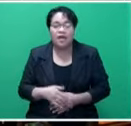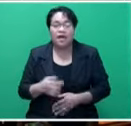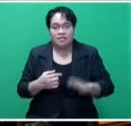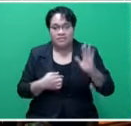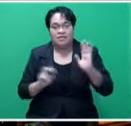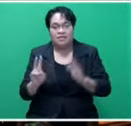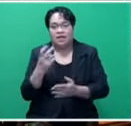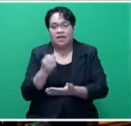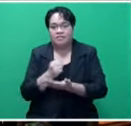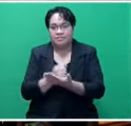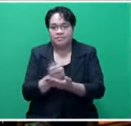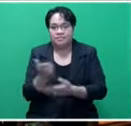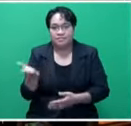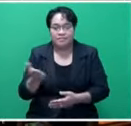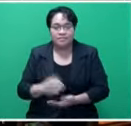I beg to say on the motion.